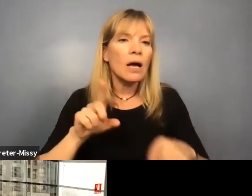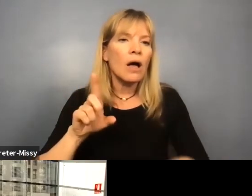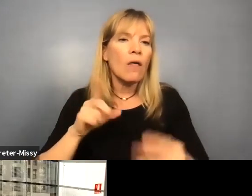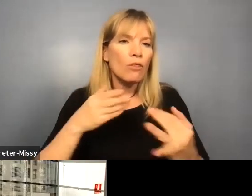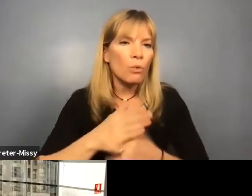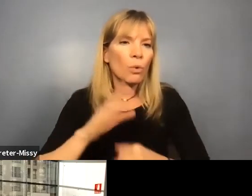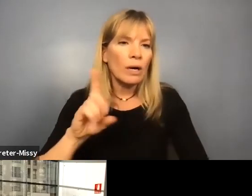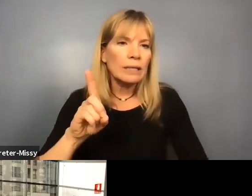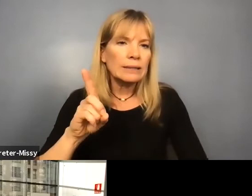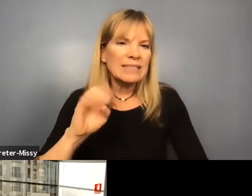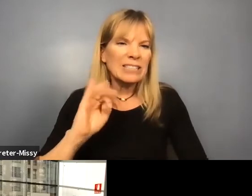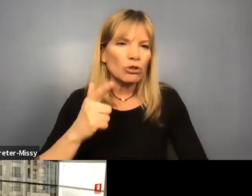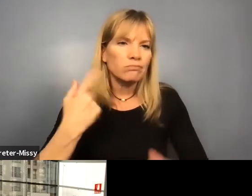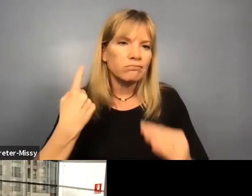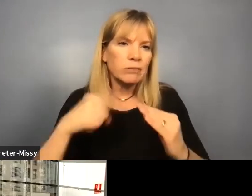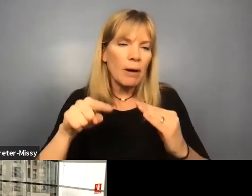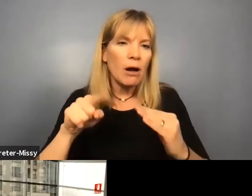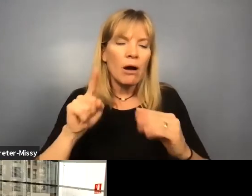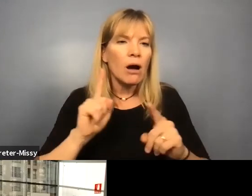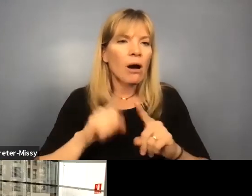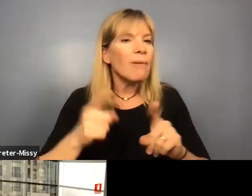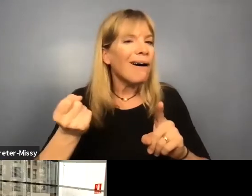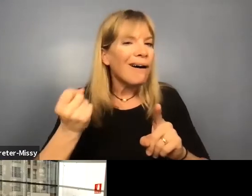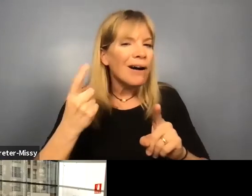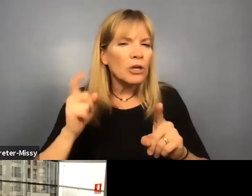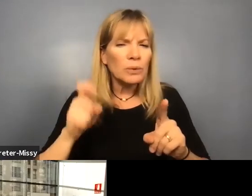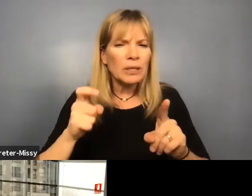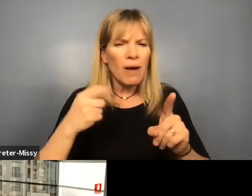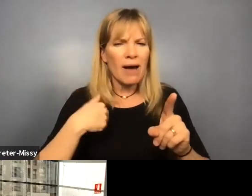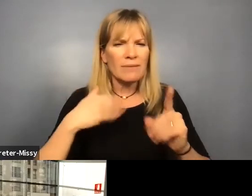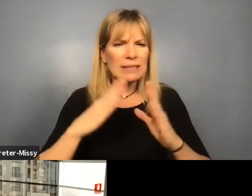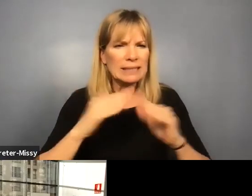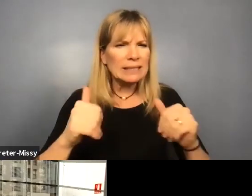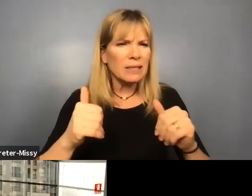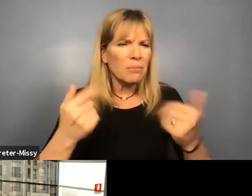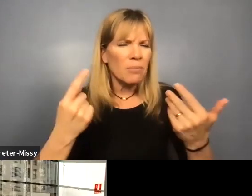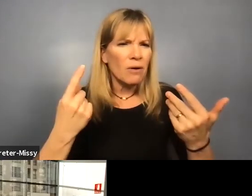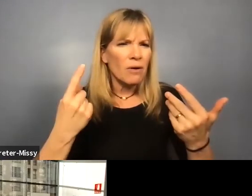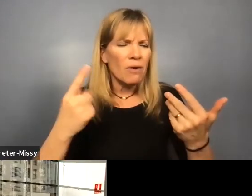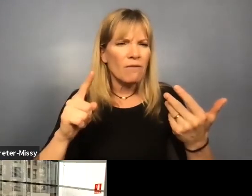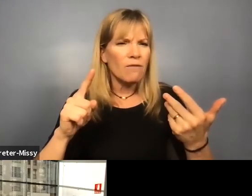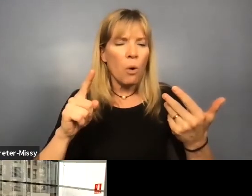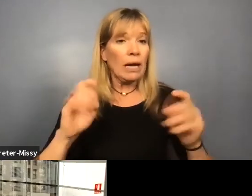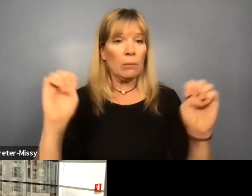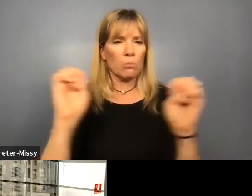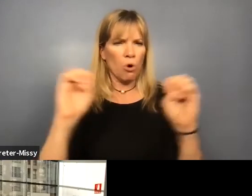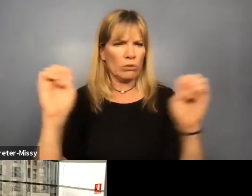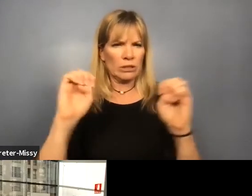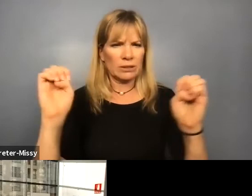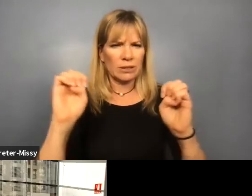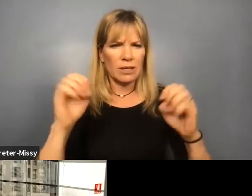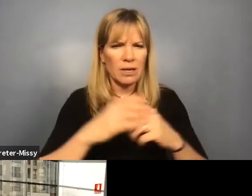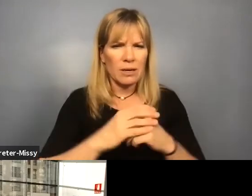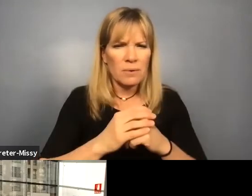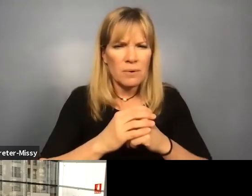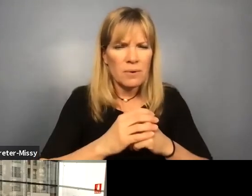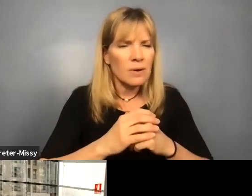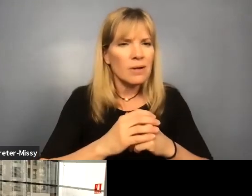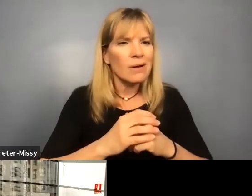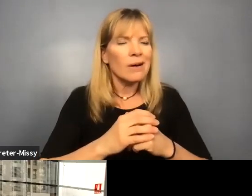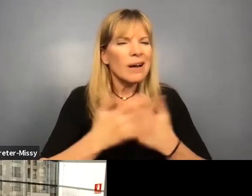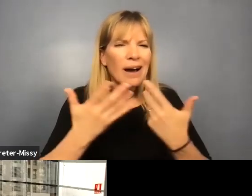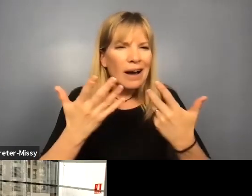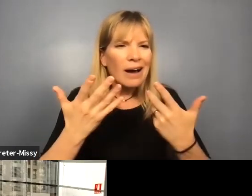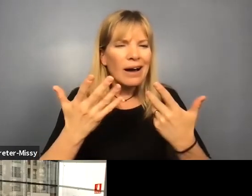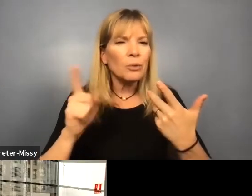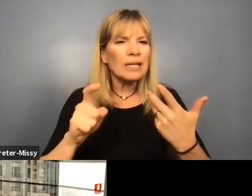But there needed to be, or there needs to be a mechanism for emergency, um, emergency so